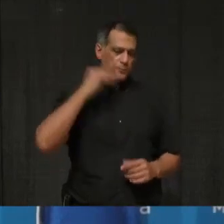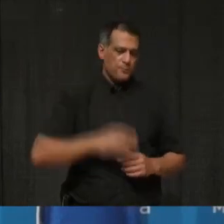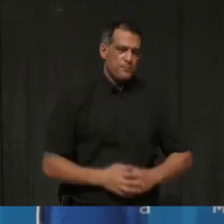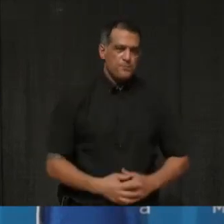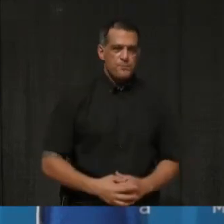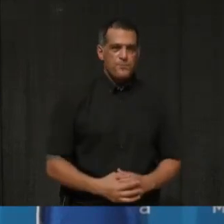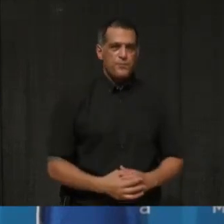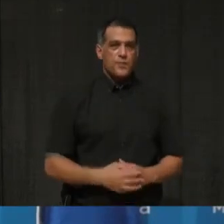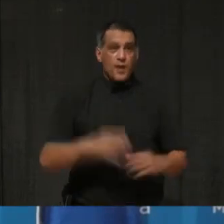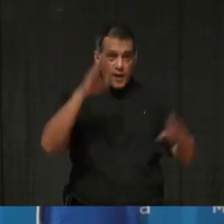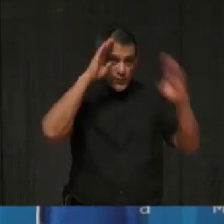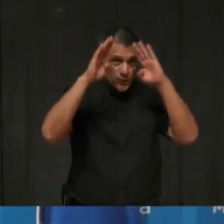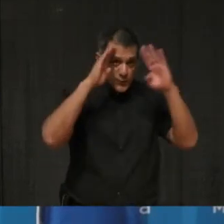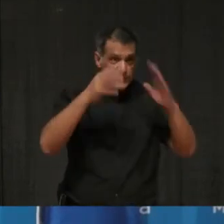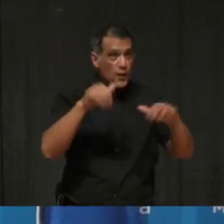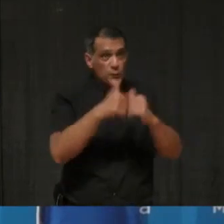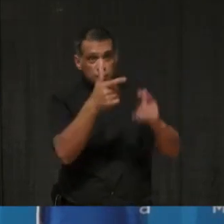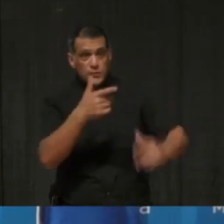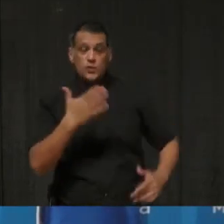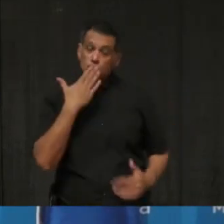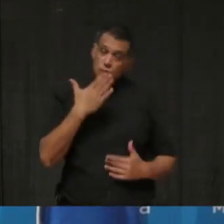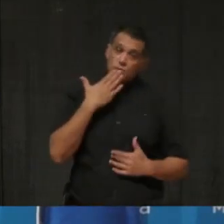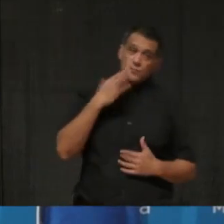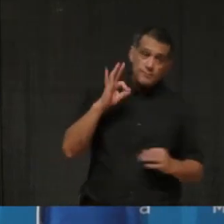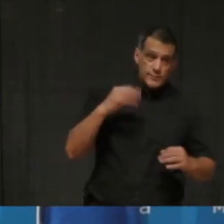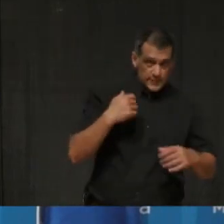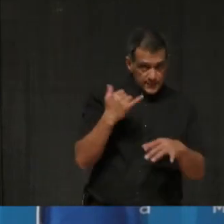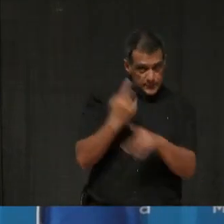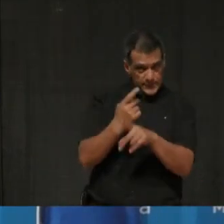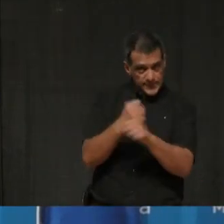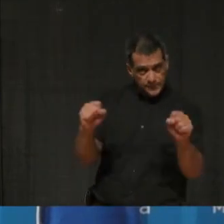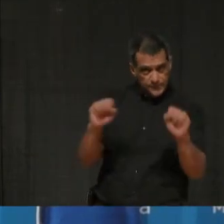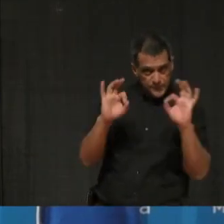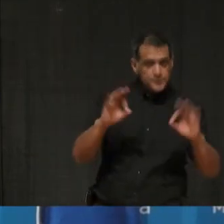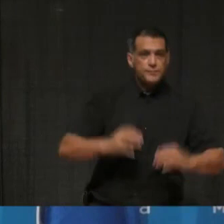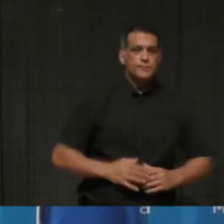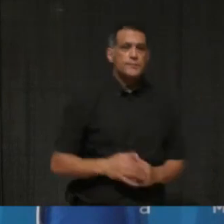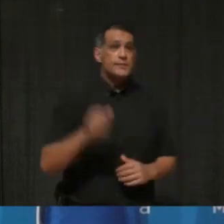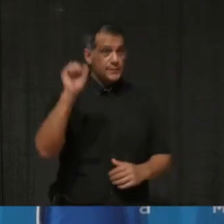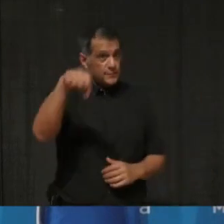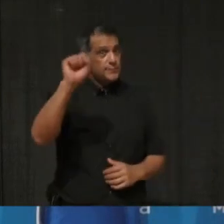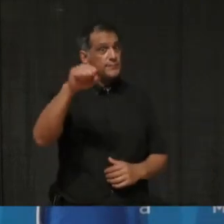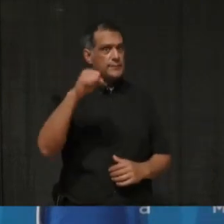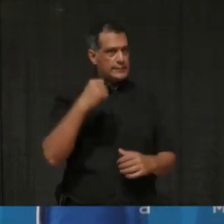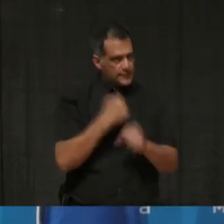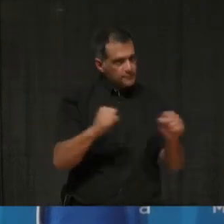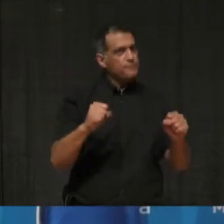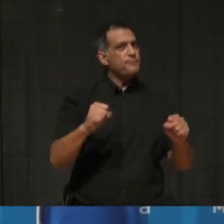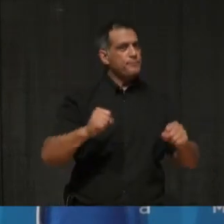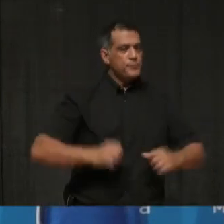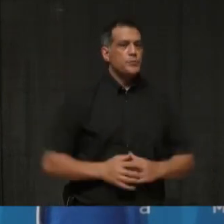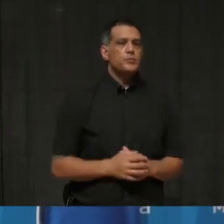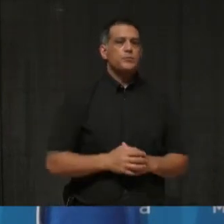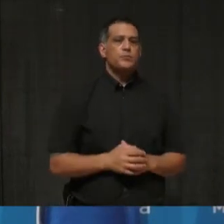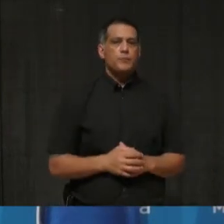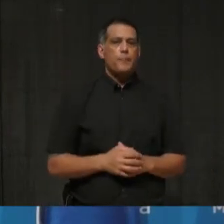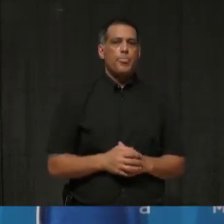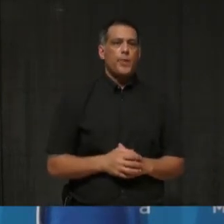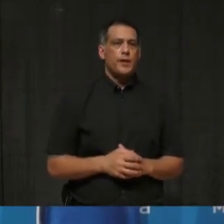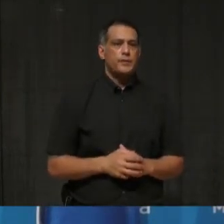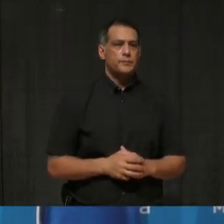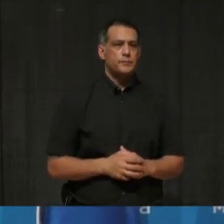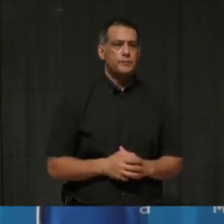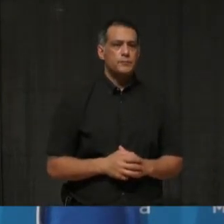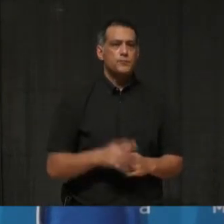how are you? Welcome, Khaled. I'm very well. Trying to keep safe. Yes, please do. regarding the free isolation